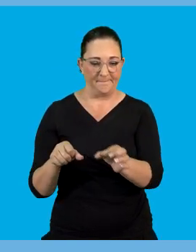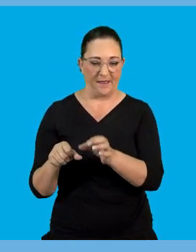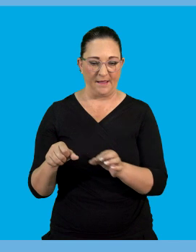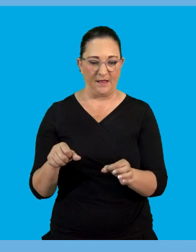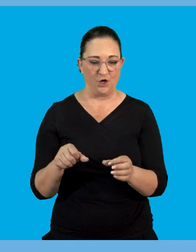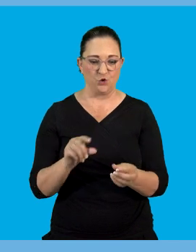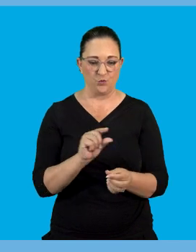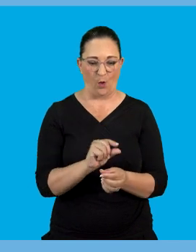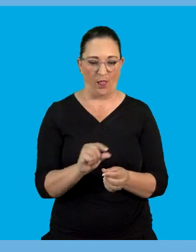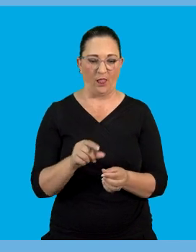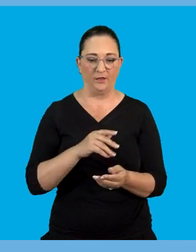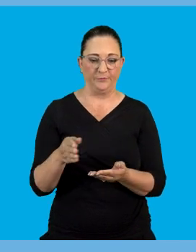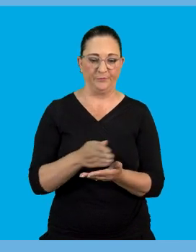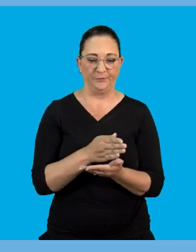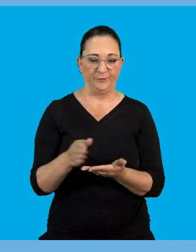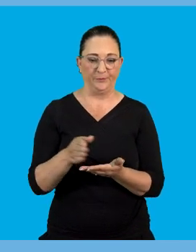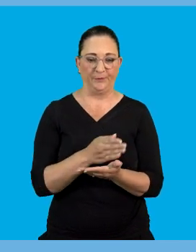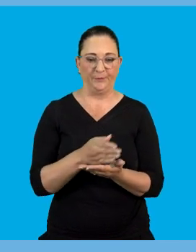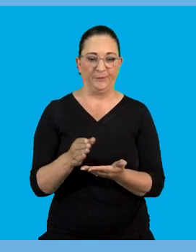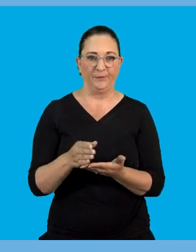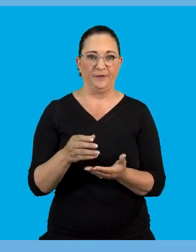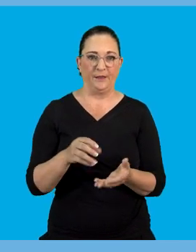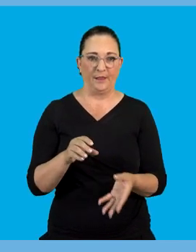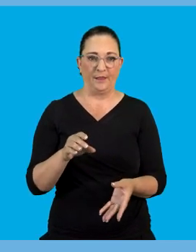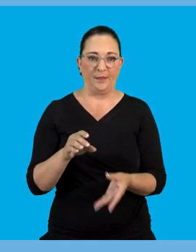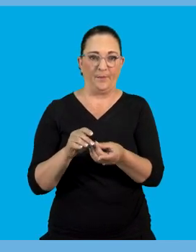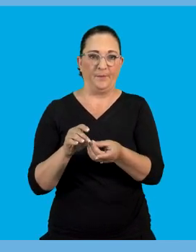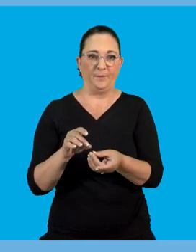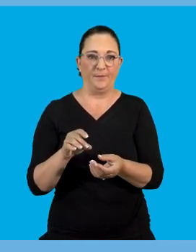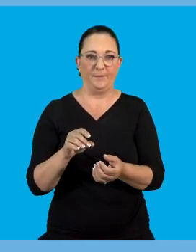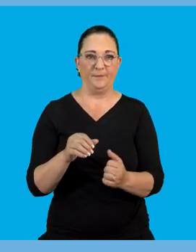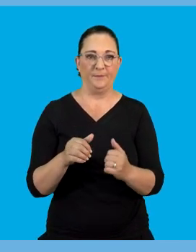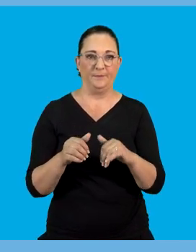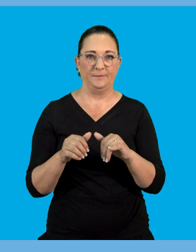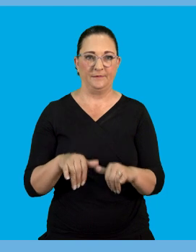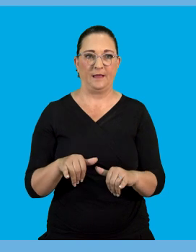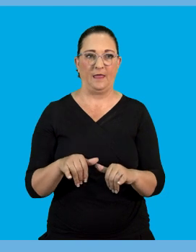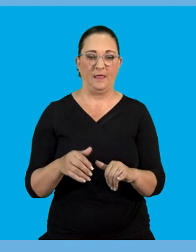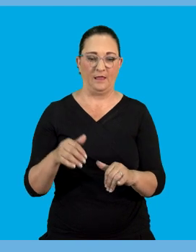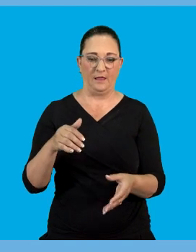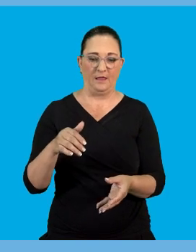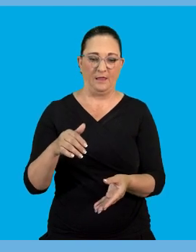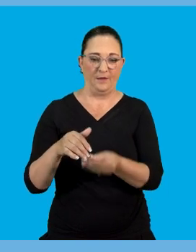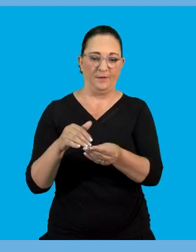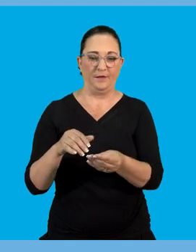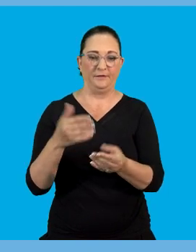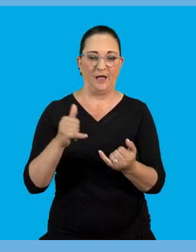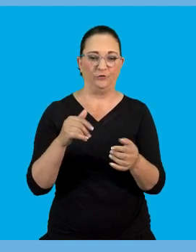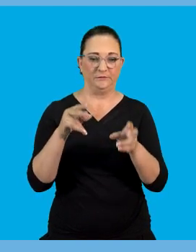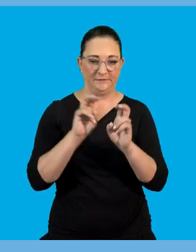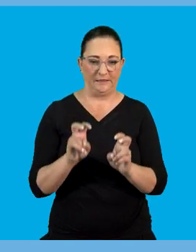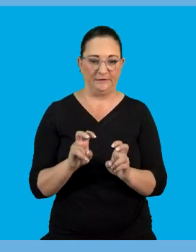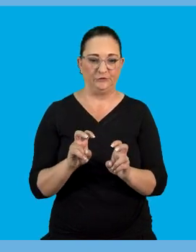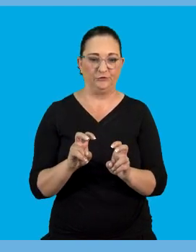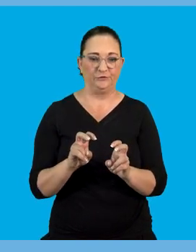up small pieces of paper due to static electricity. Remember when we're talking about the static electricity we're talking about the